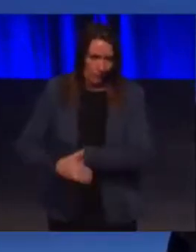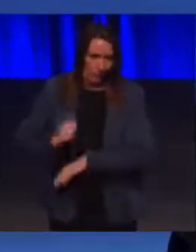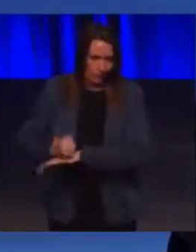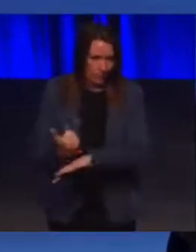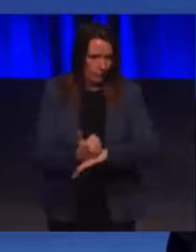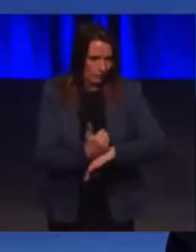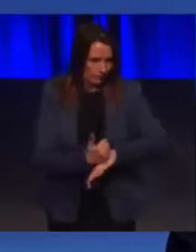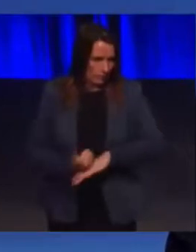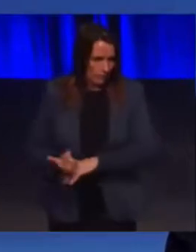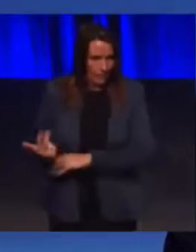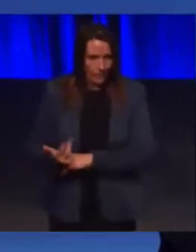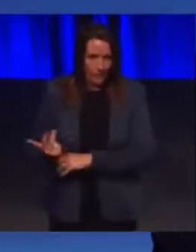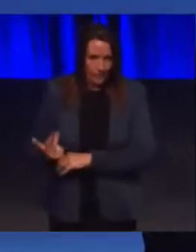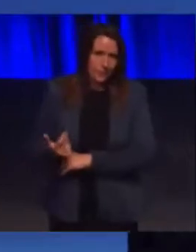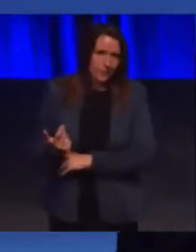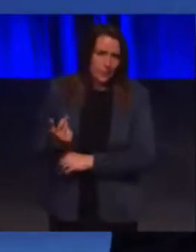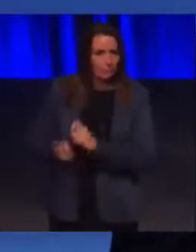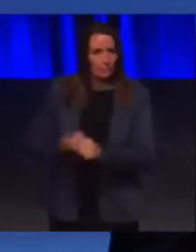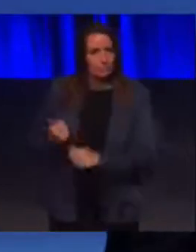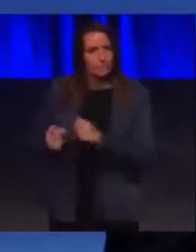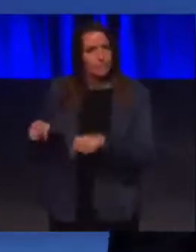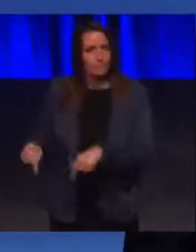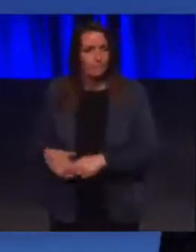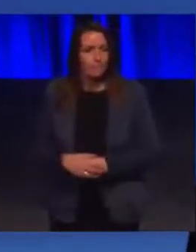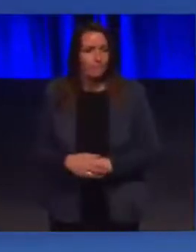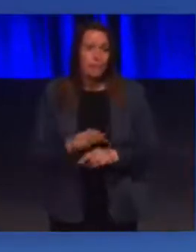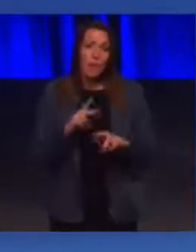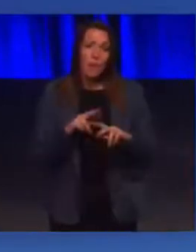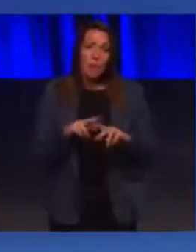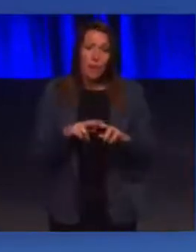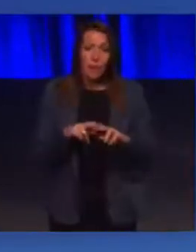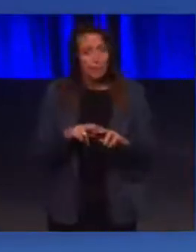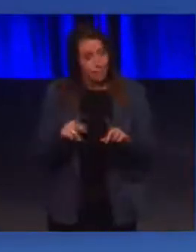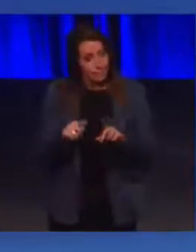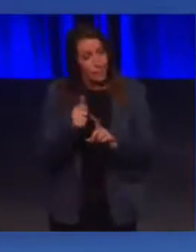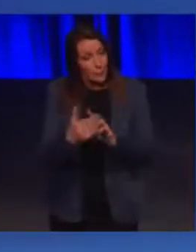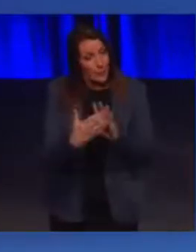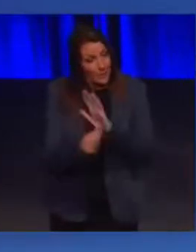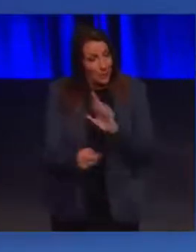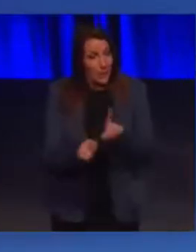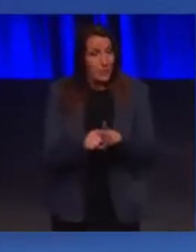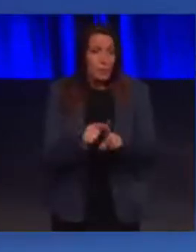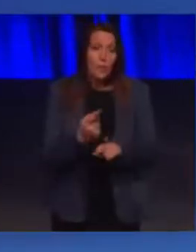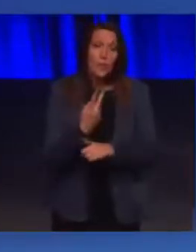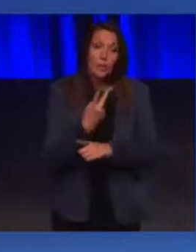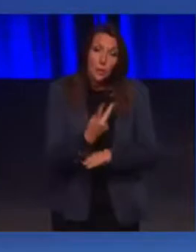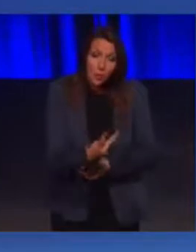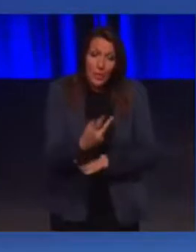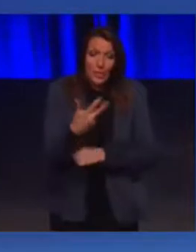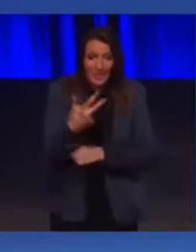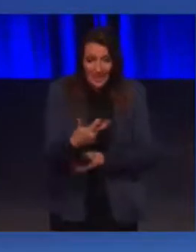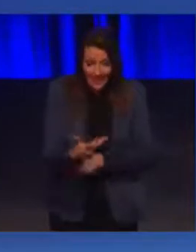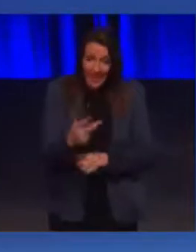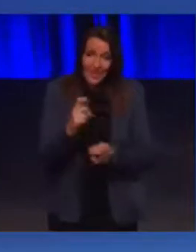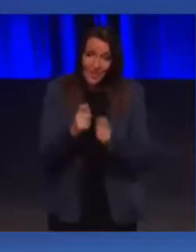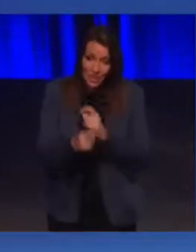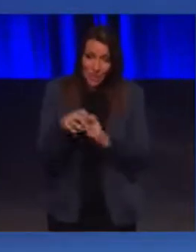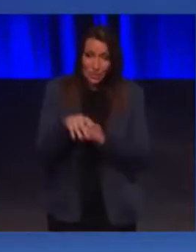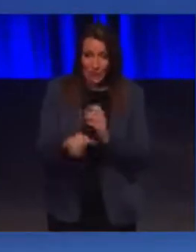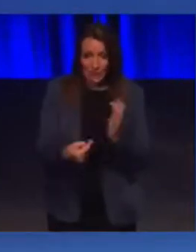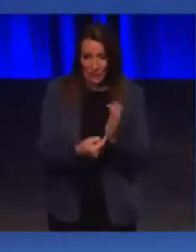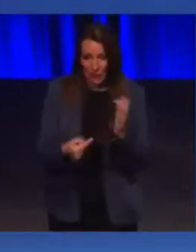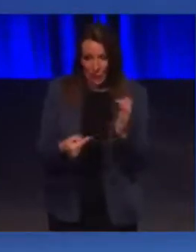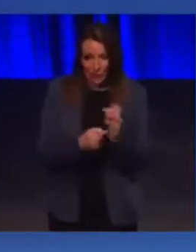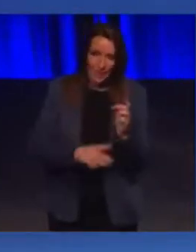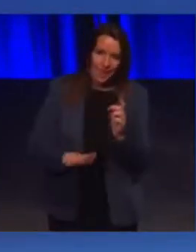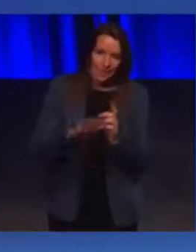providing these facilities. Fyfe is another good example with 28. But there are so many